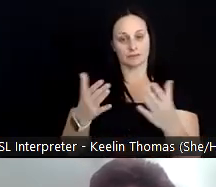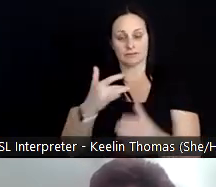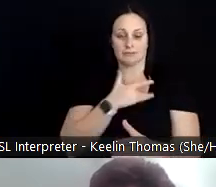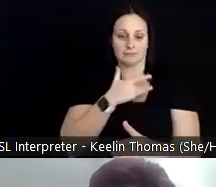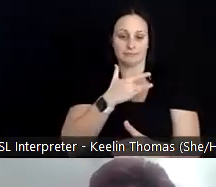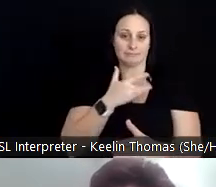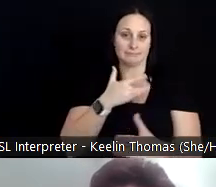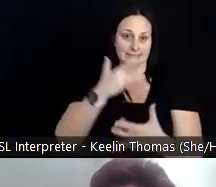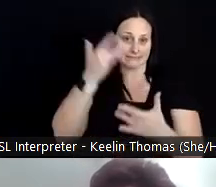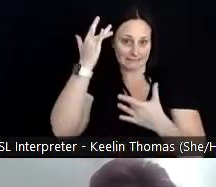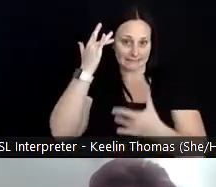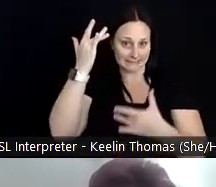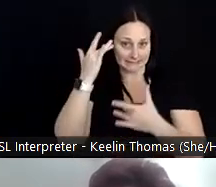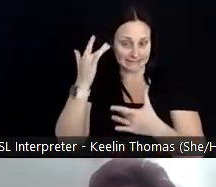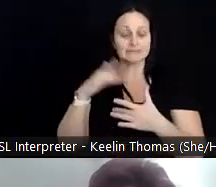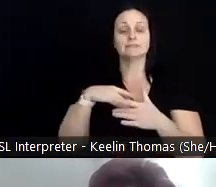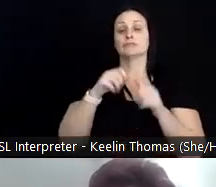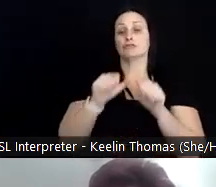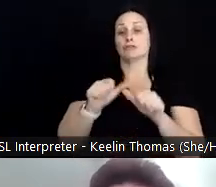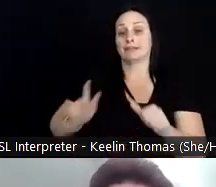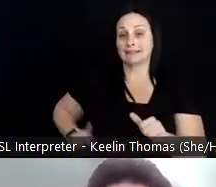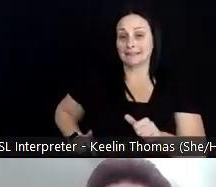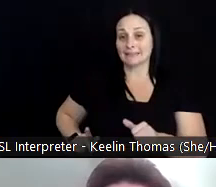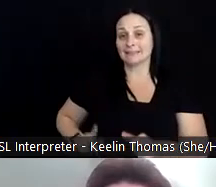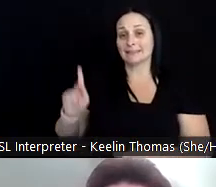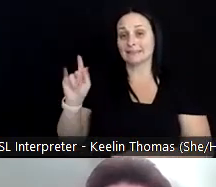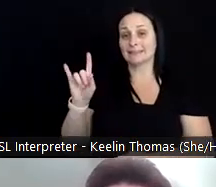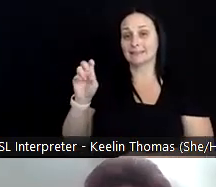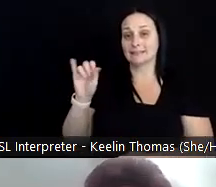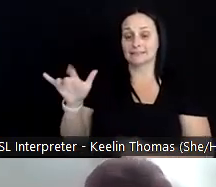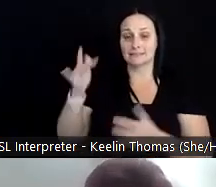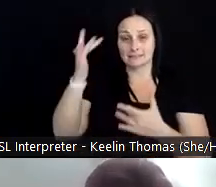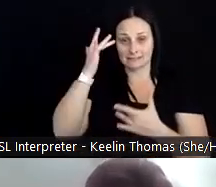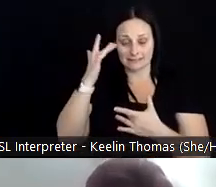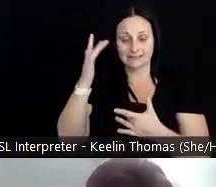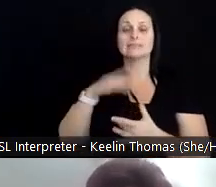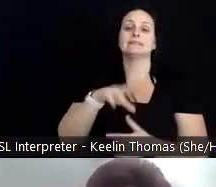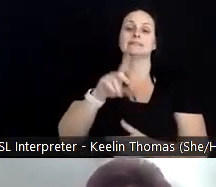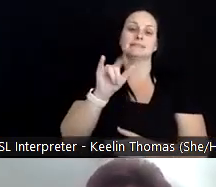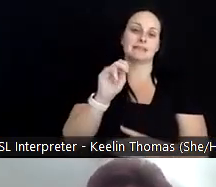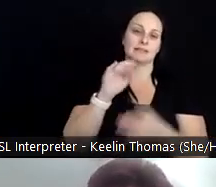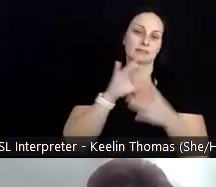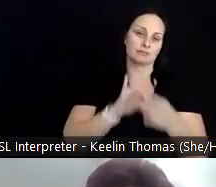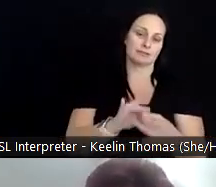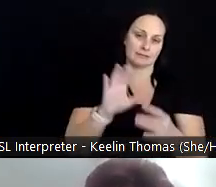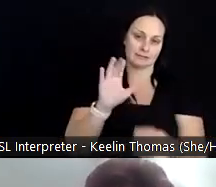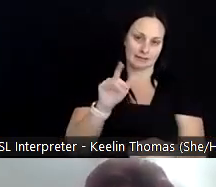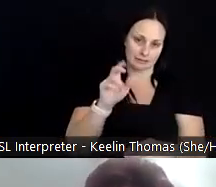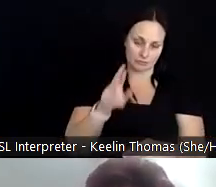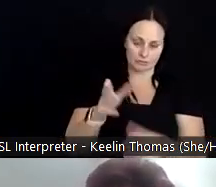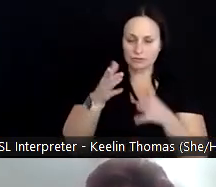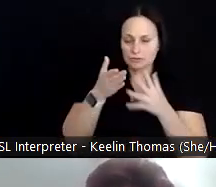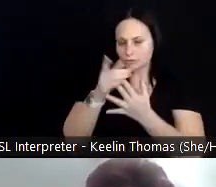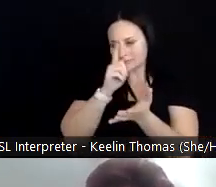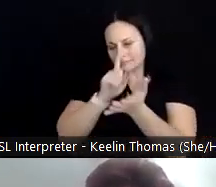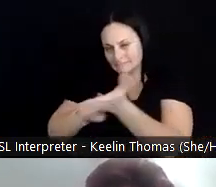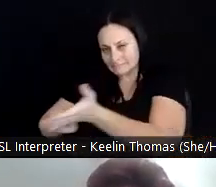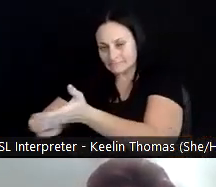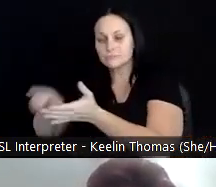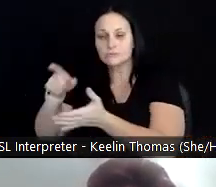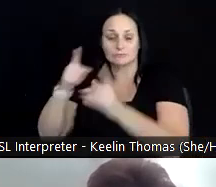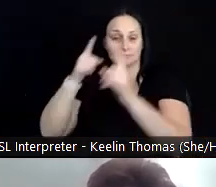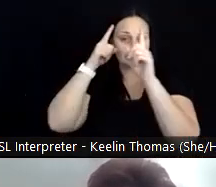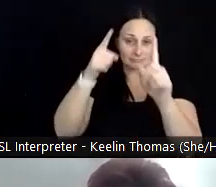diseases, chronic kidney disease, and diet-related cancers. Through her research, she aims to